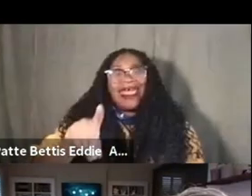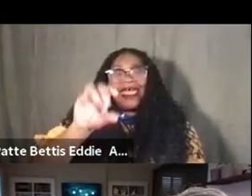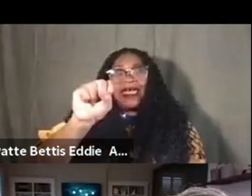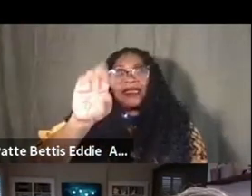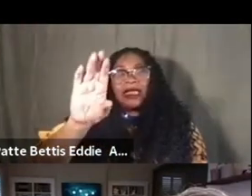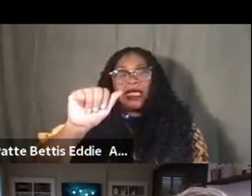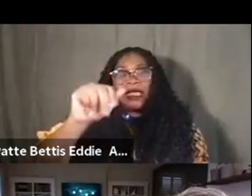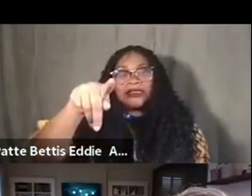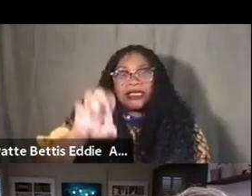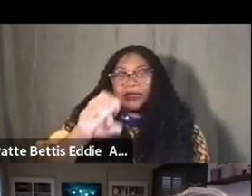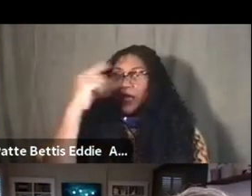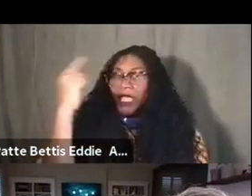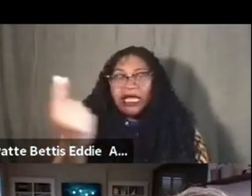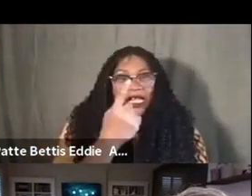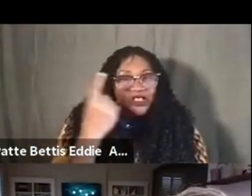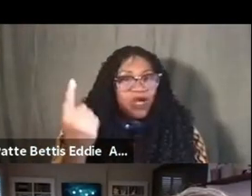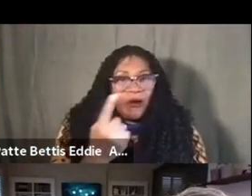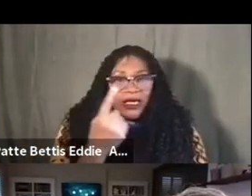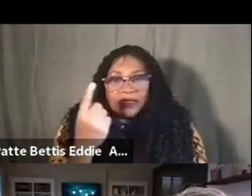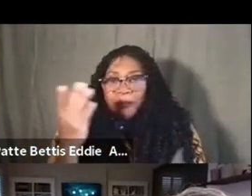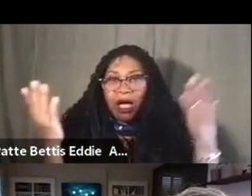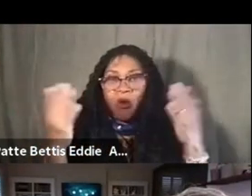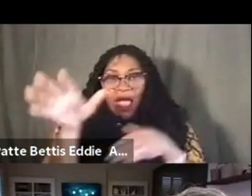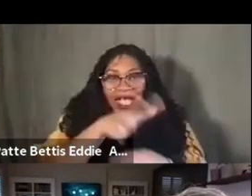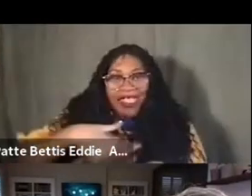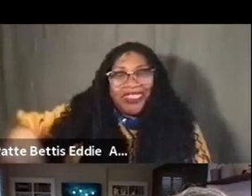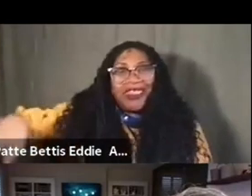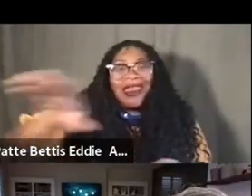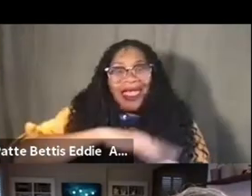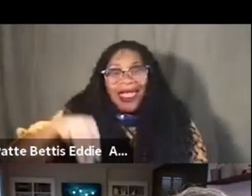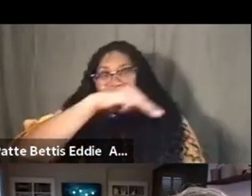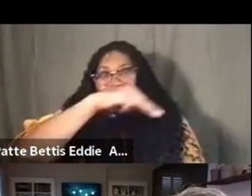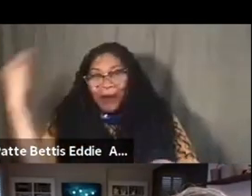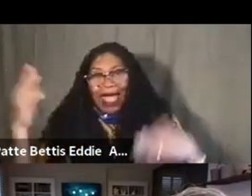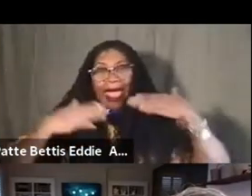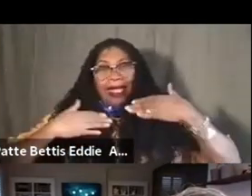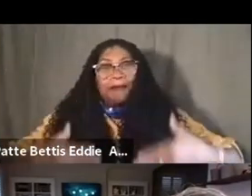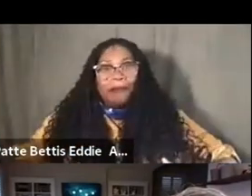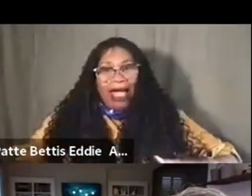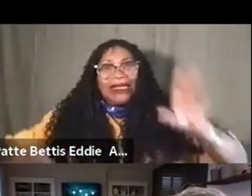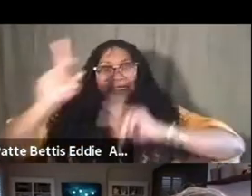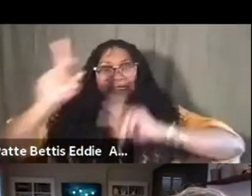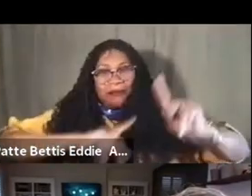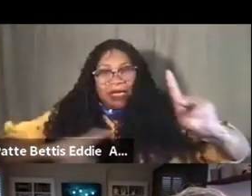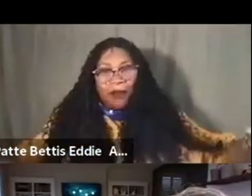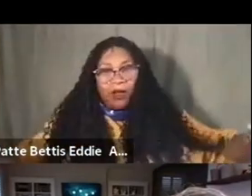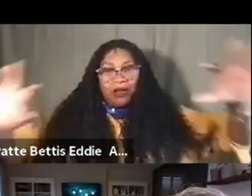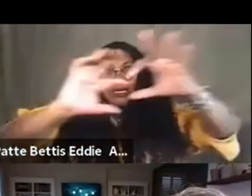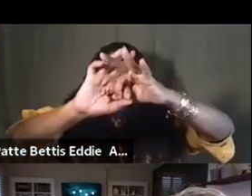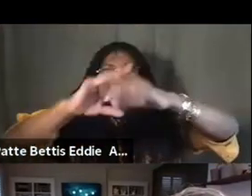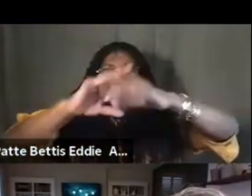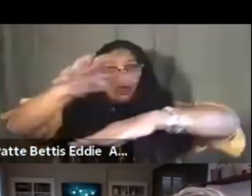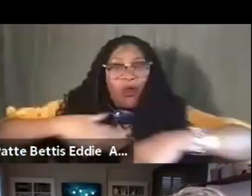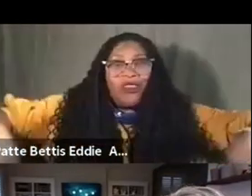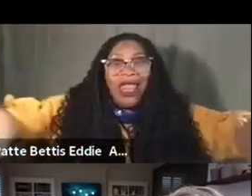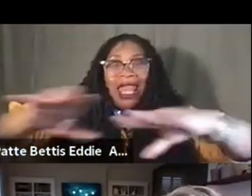been about the land and the relationship with Black bodies to the land. So that's where I'm moving on to the sea,